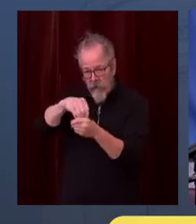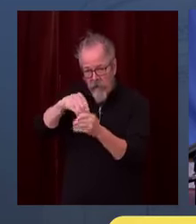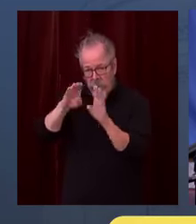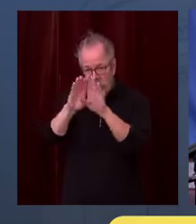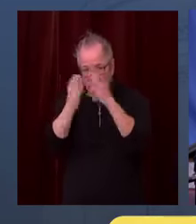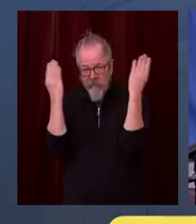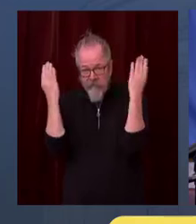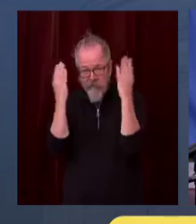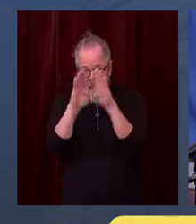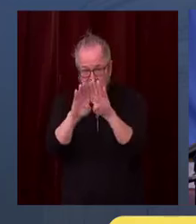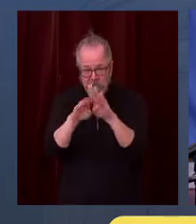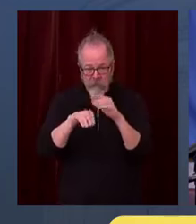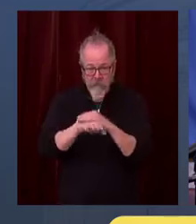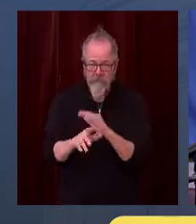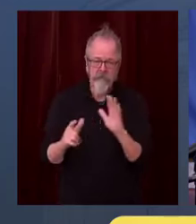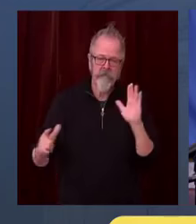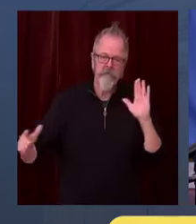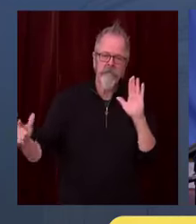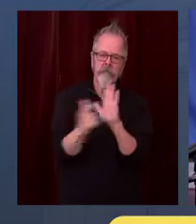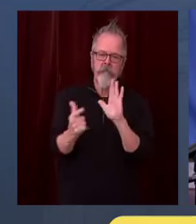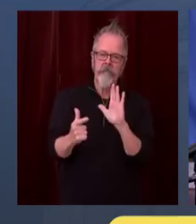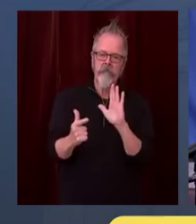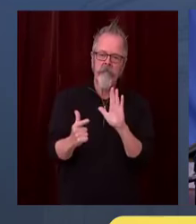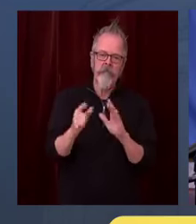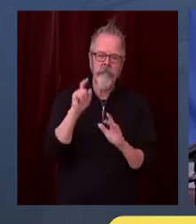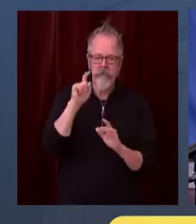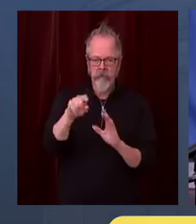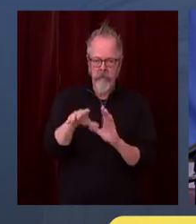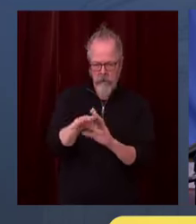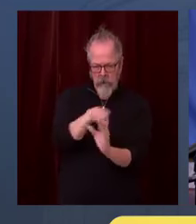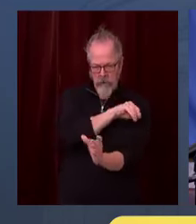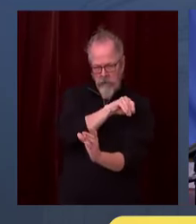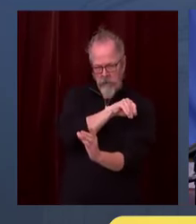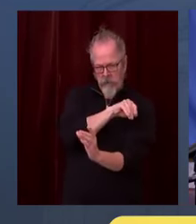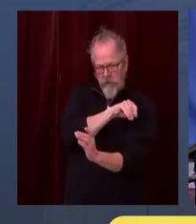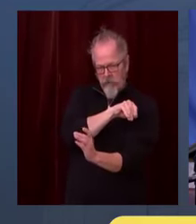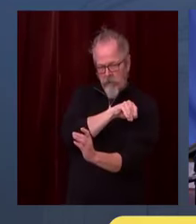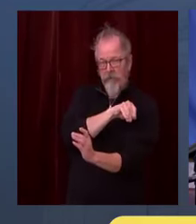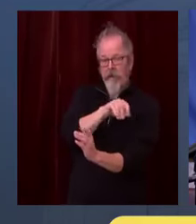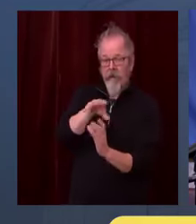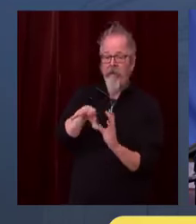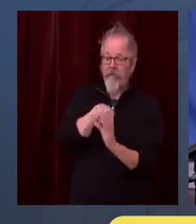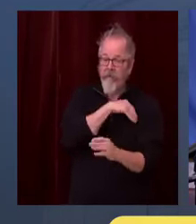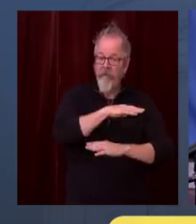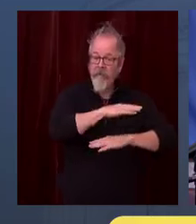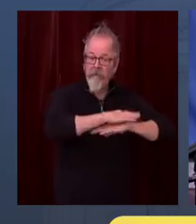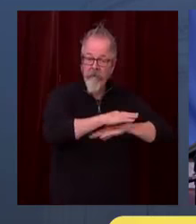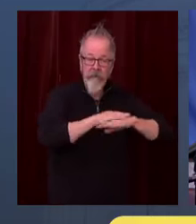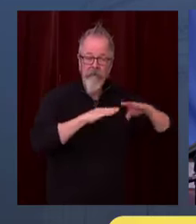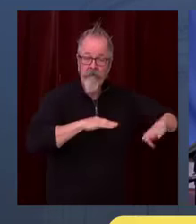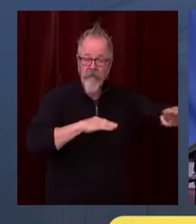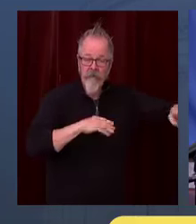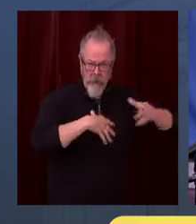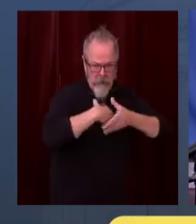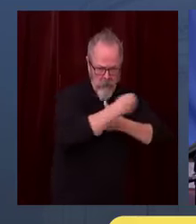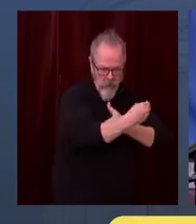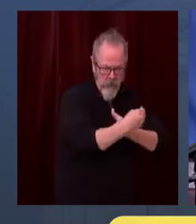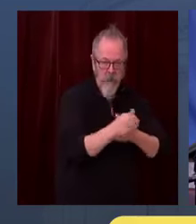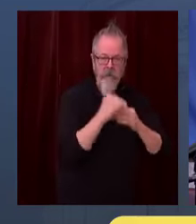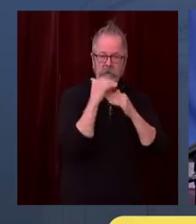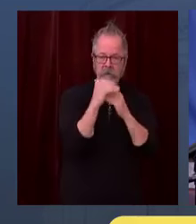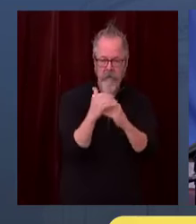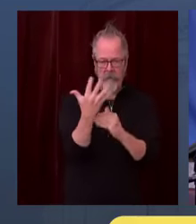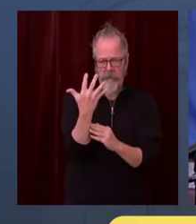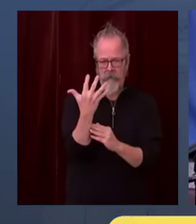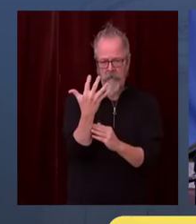In-store retail, which includes grocery stores, is limited to 25% of occupancy and must close any congregate areas,